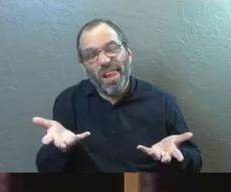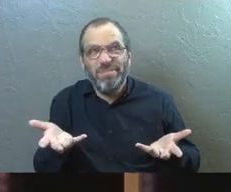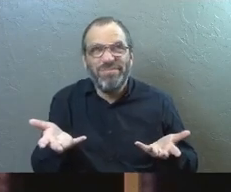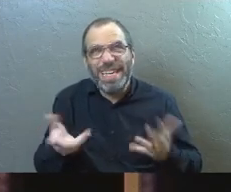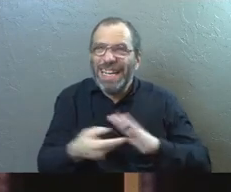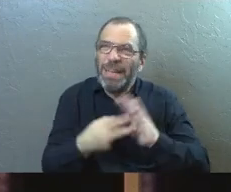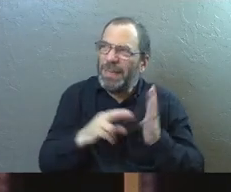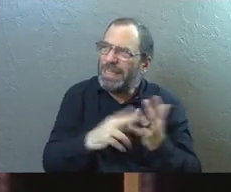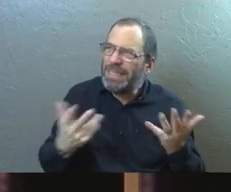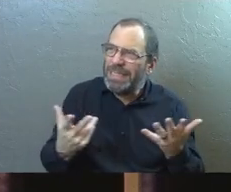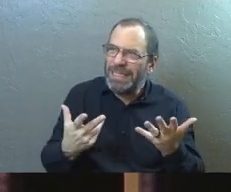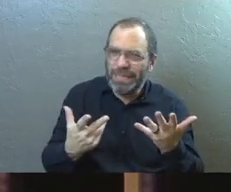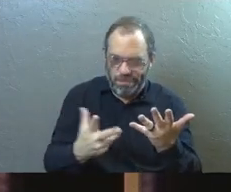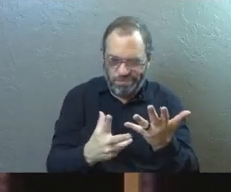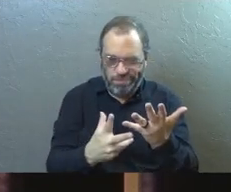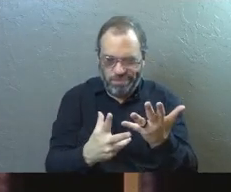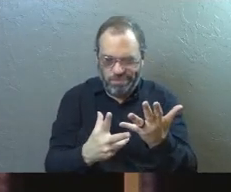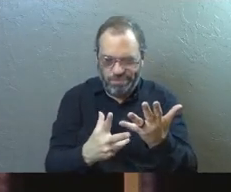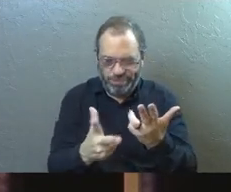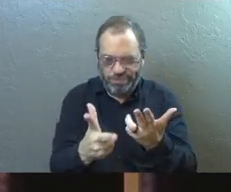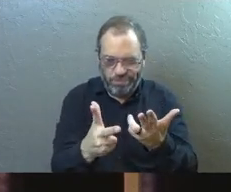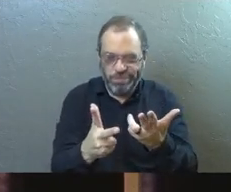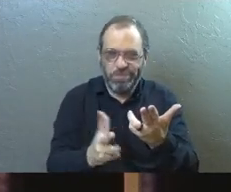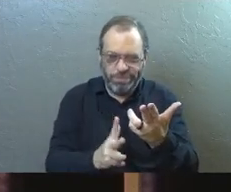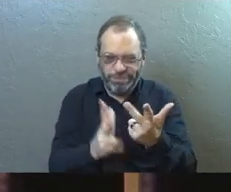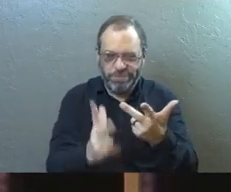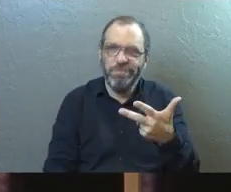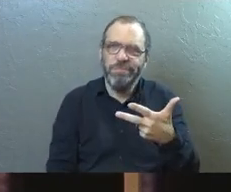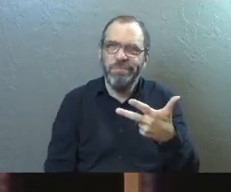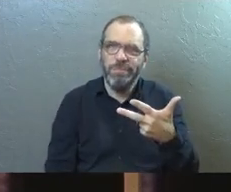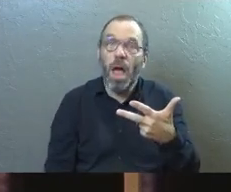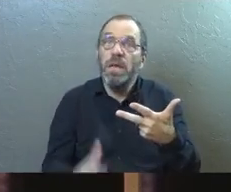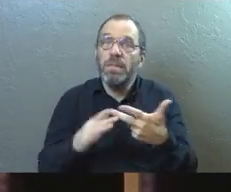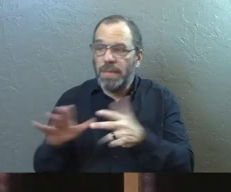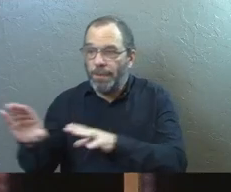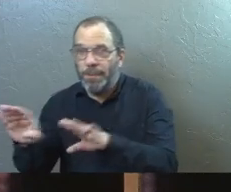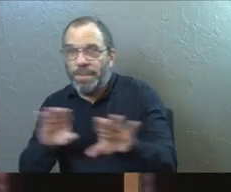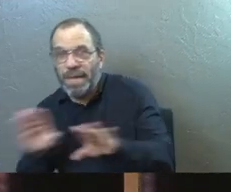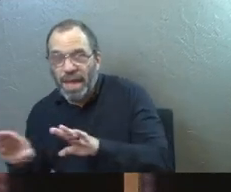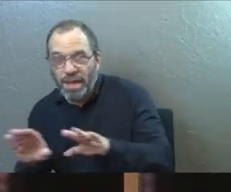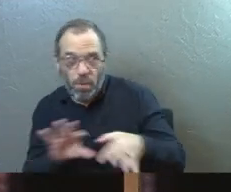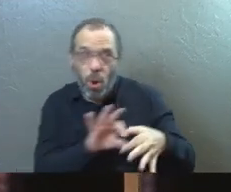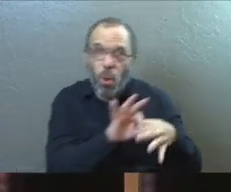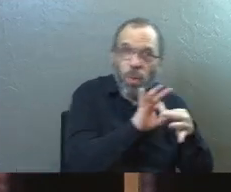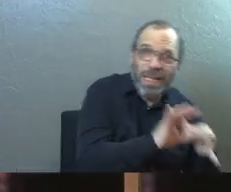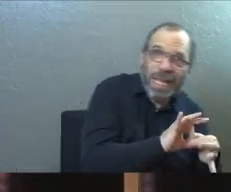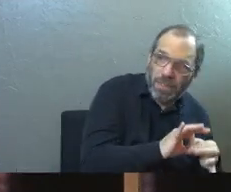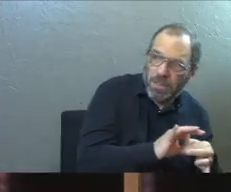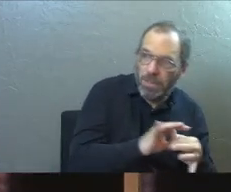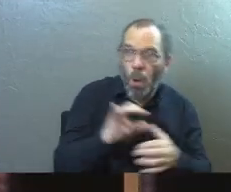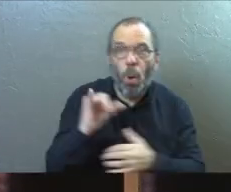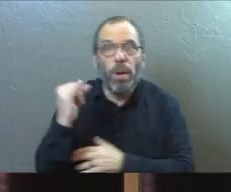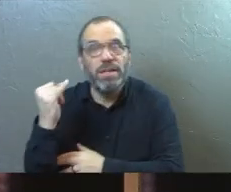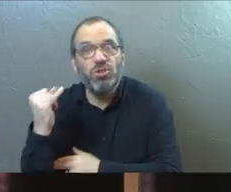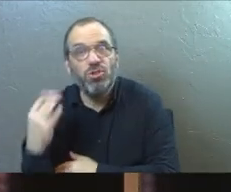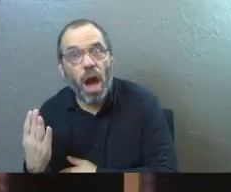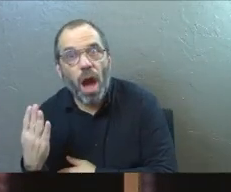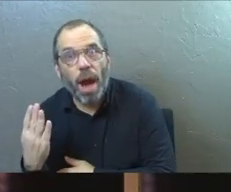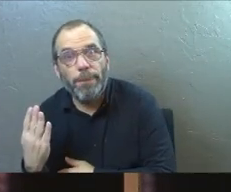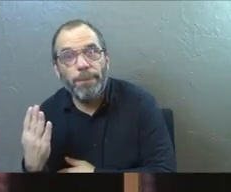It just needs to be removed. Sometimes it's a behavior. Sometimes it's a relationship. Sometimes it's a job.